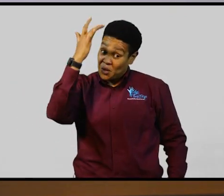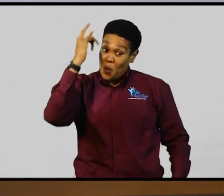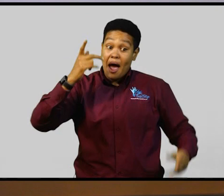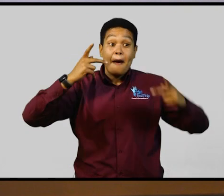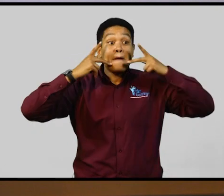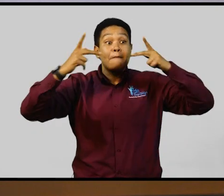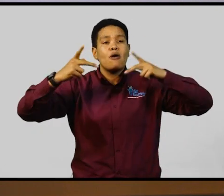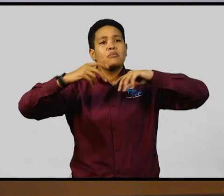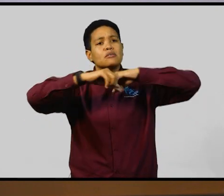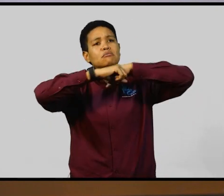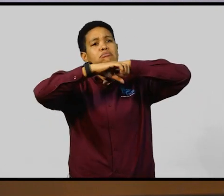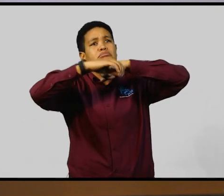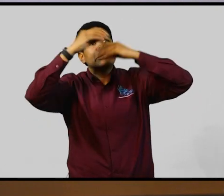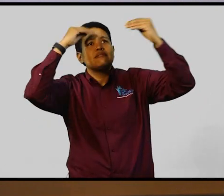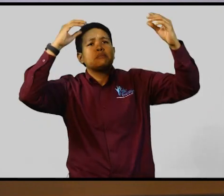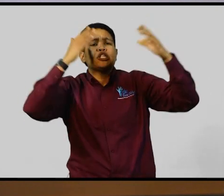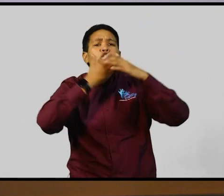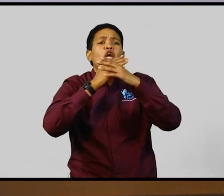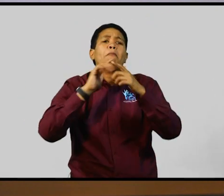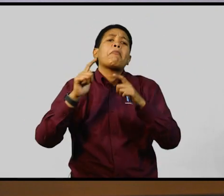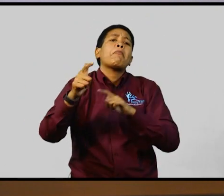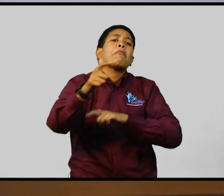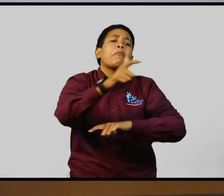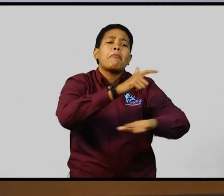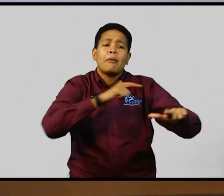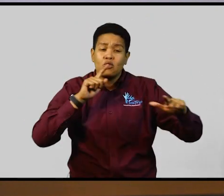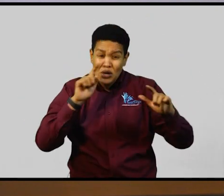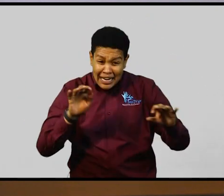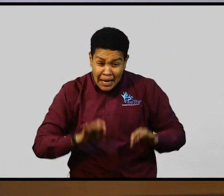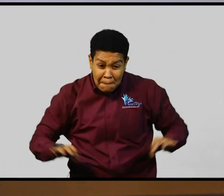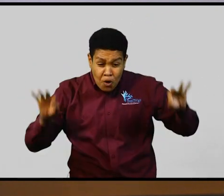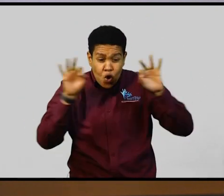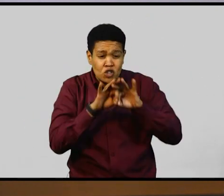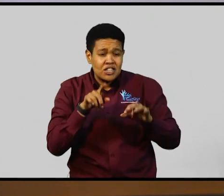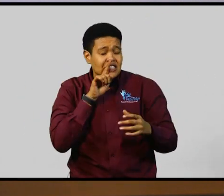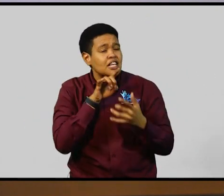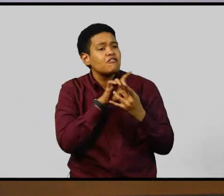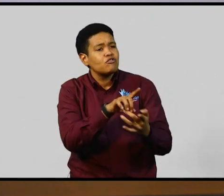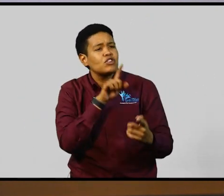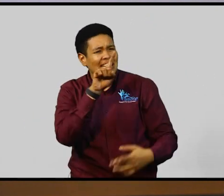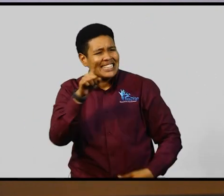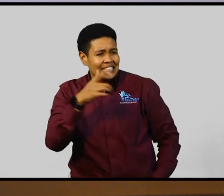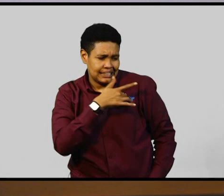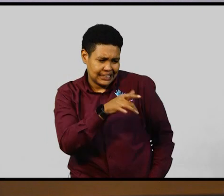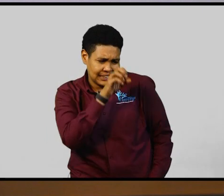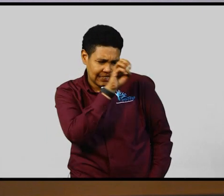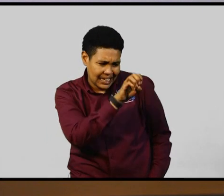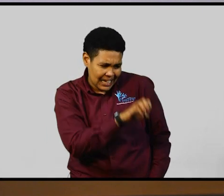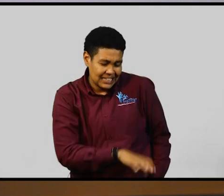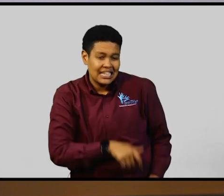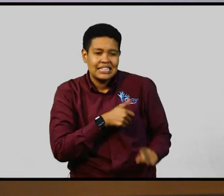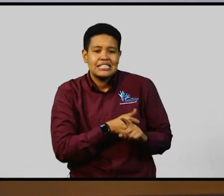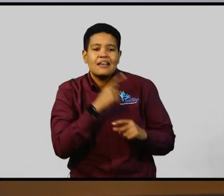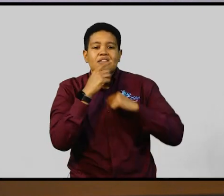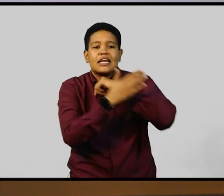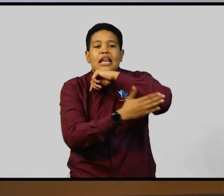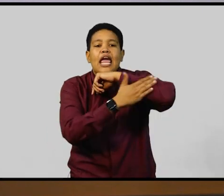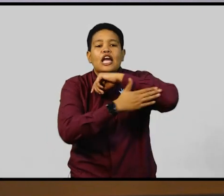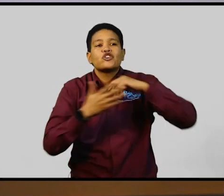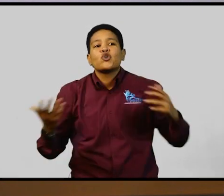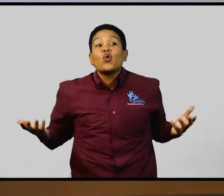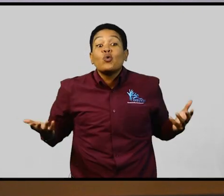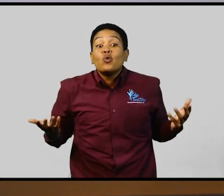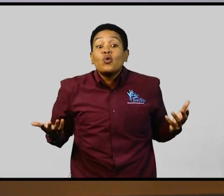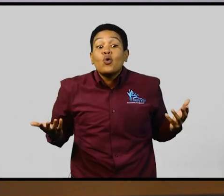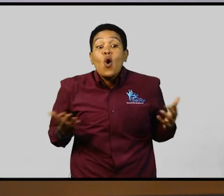process is going to be fundamental in terms of sensitizing the nation as to how